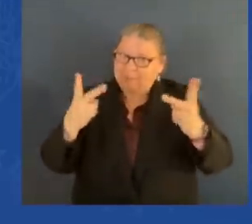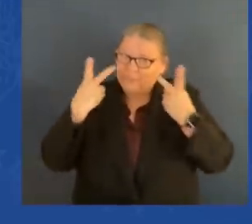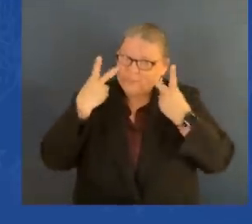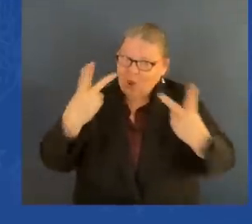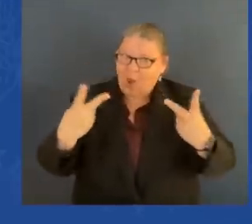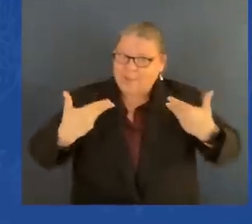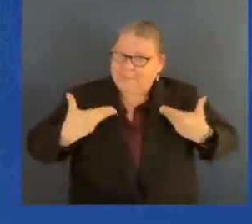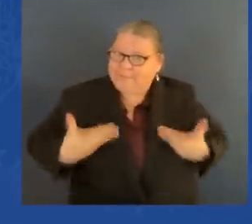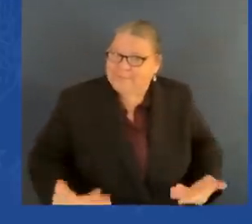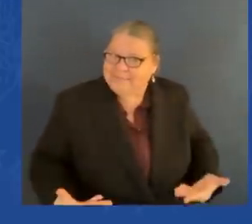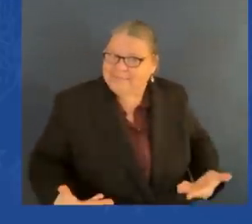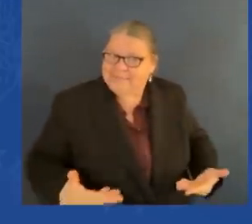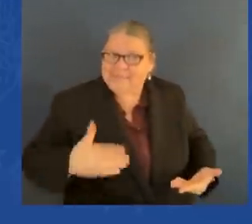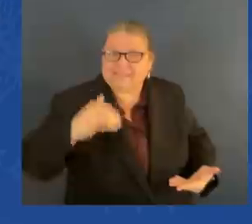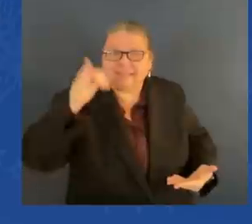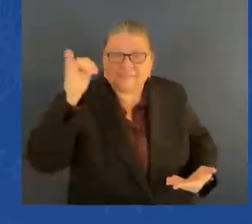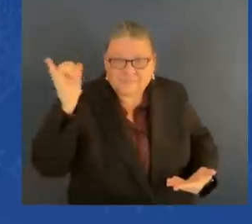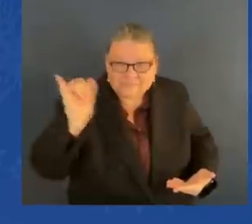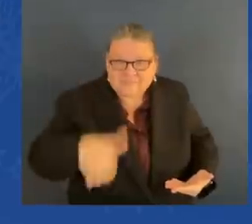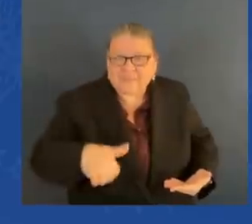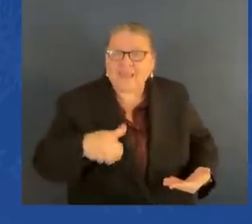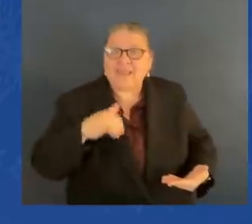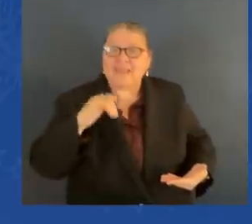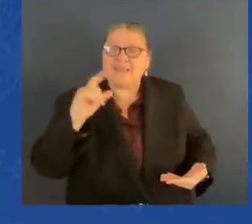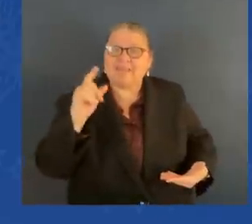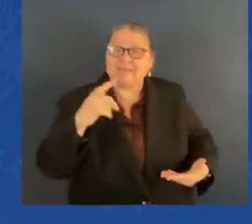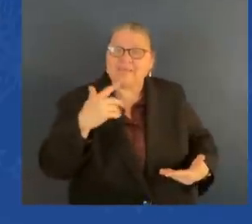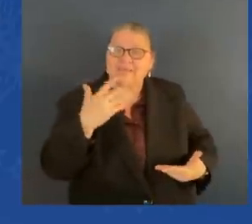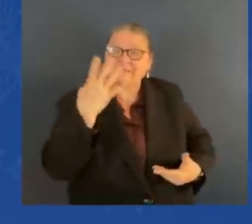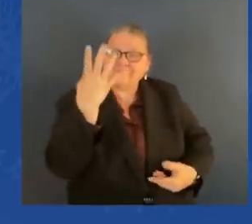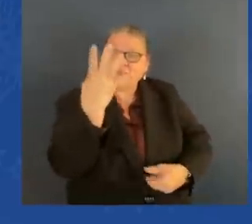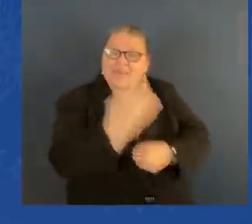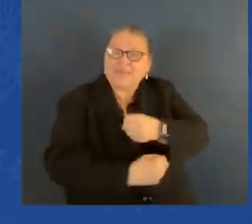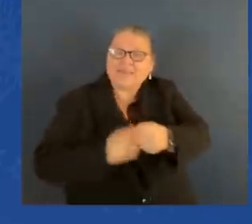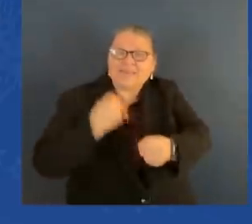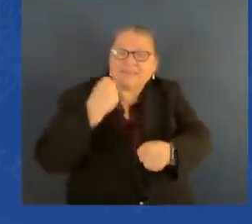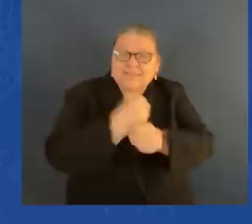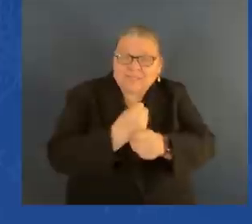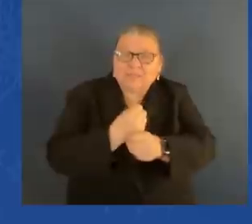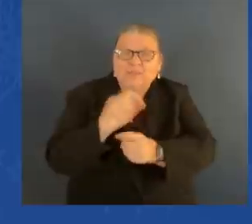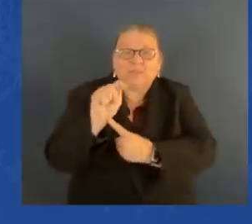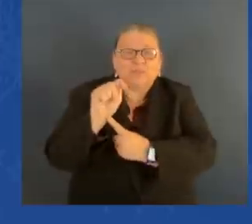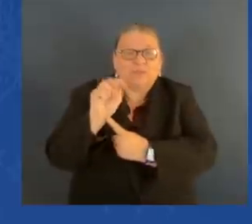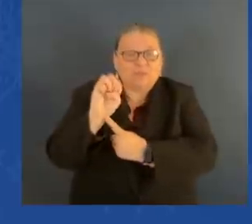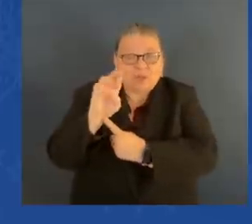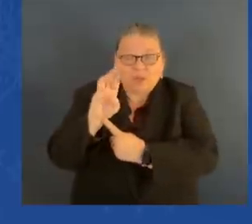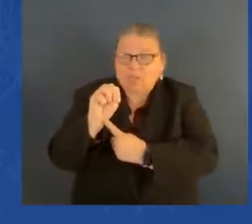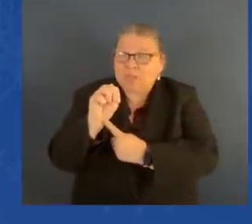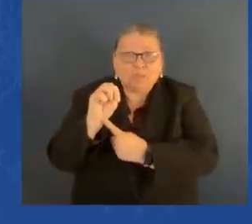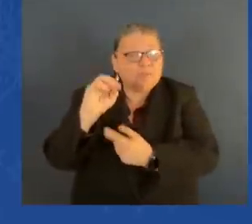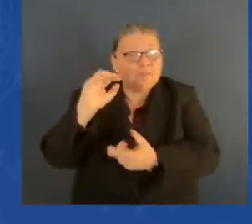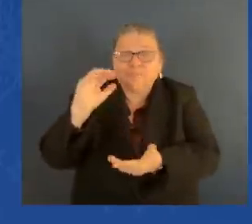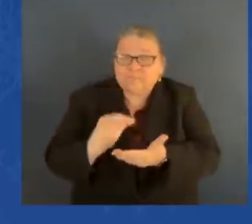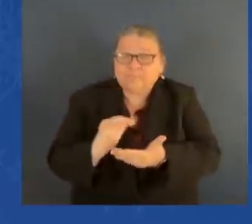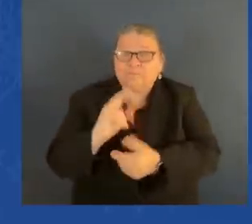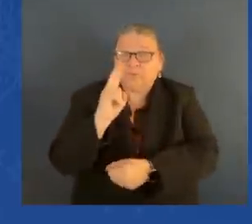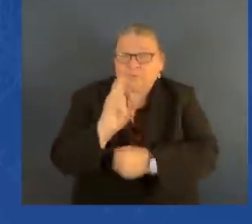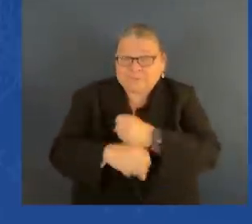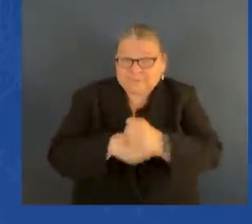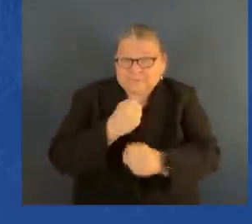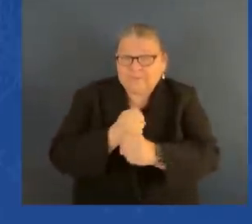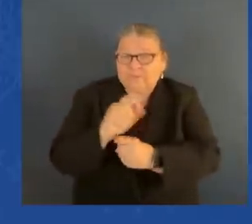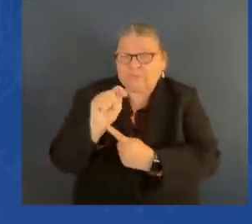to a two-year term into a 65 percent district. And I was put in a position of up or out. And a group of senior